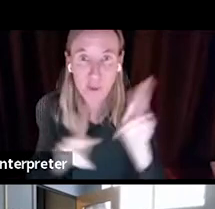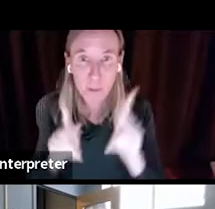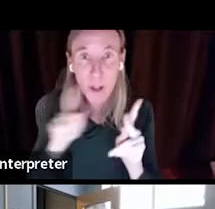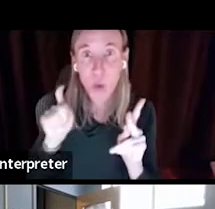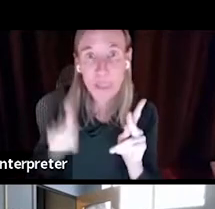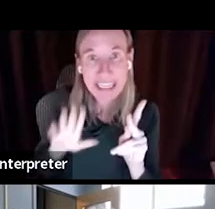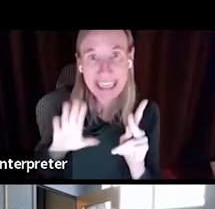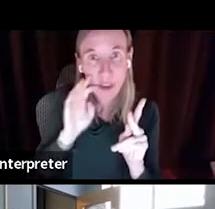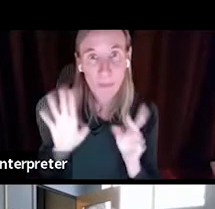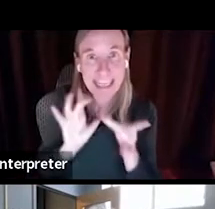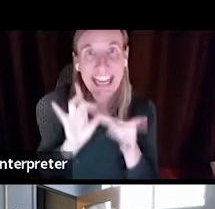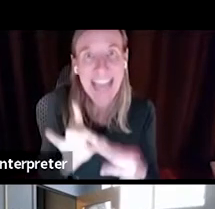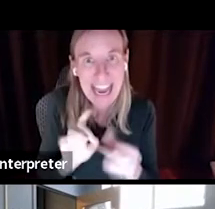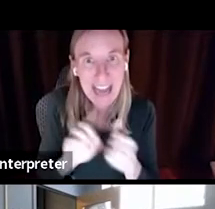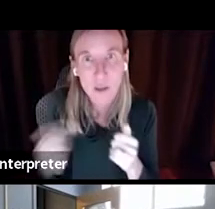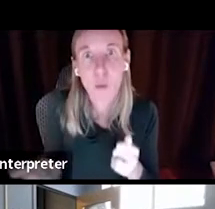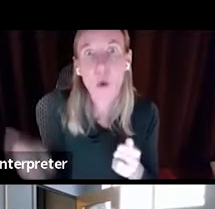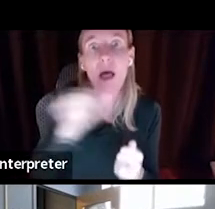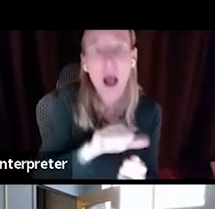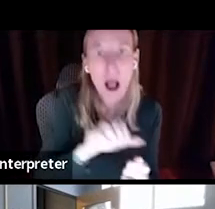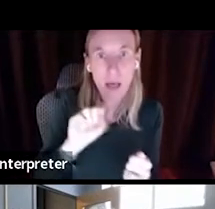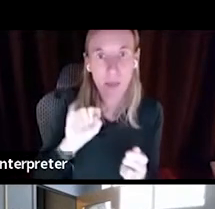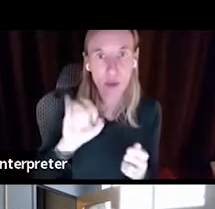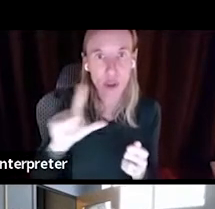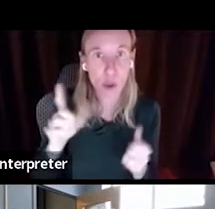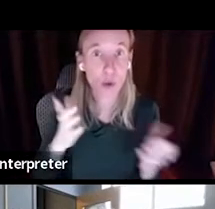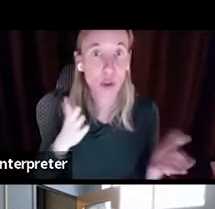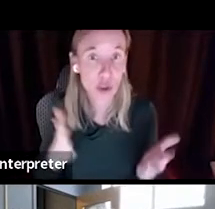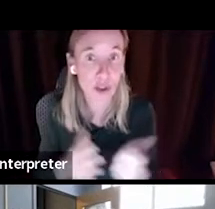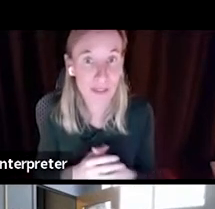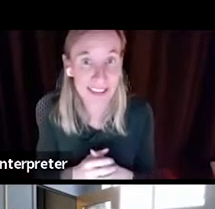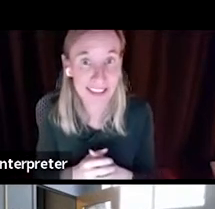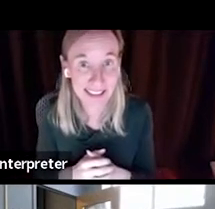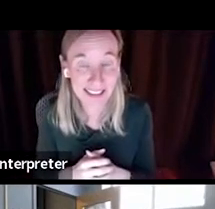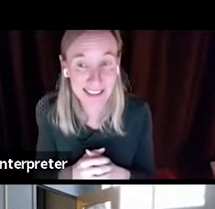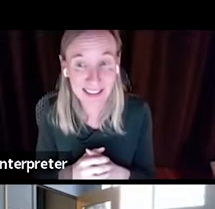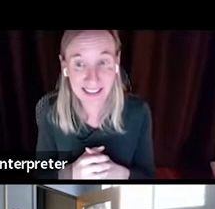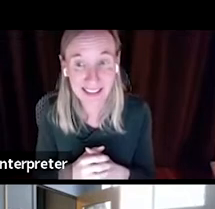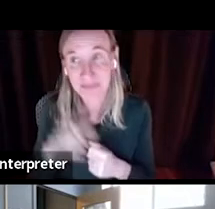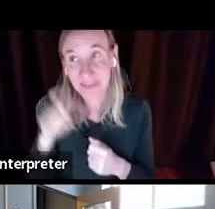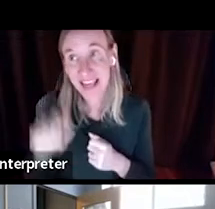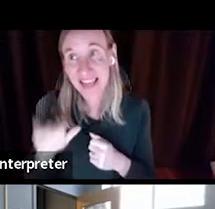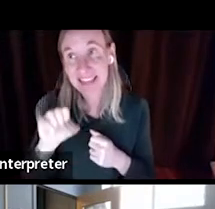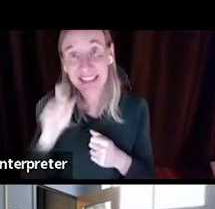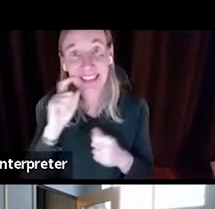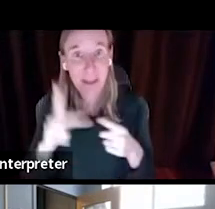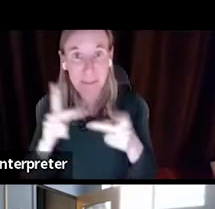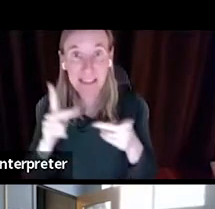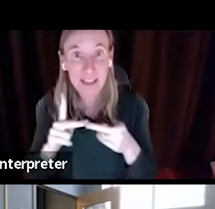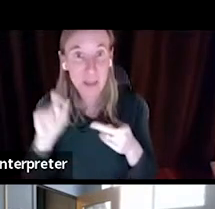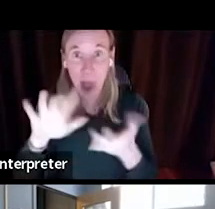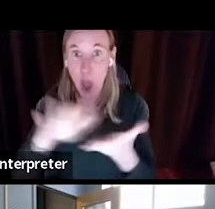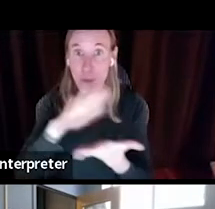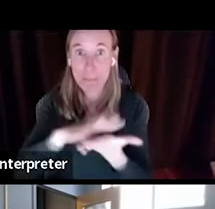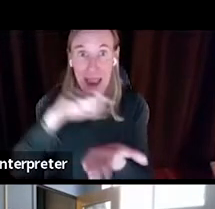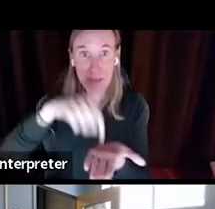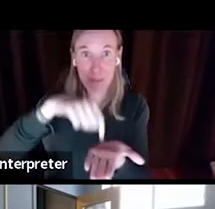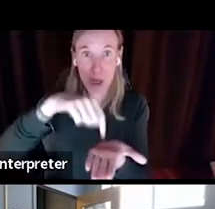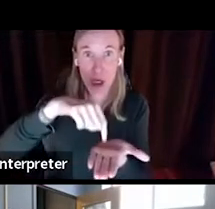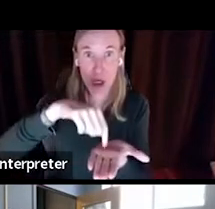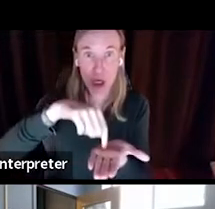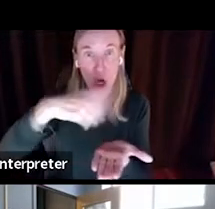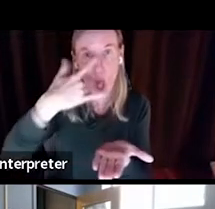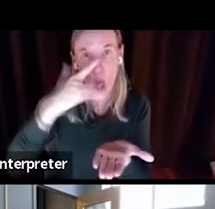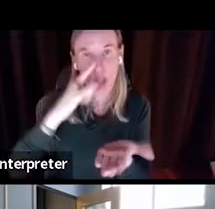connected with other social services. This is a position that, on paper, has to do with